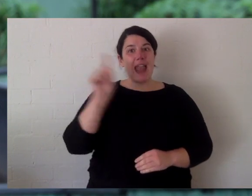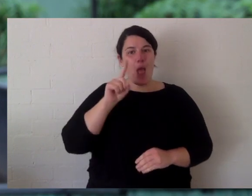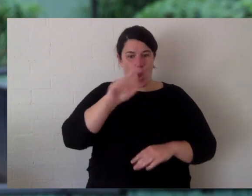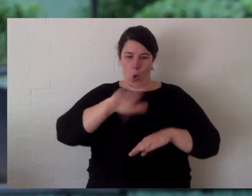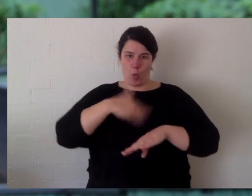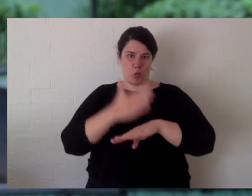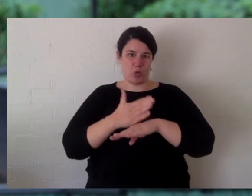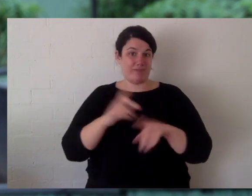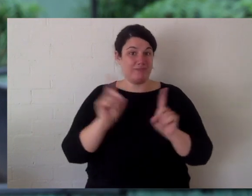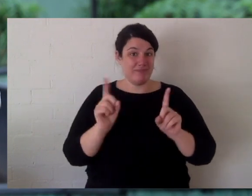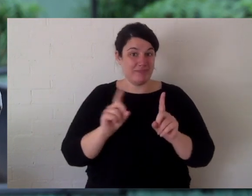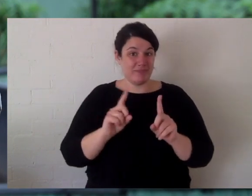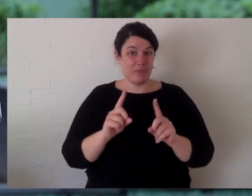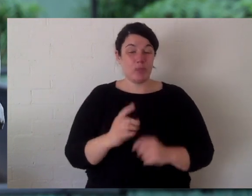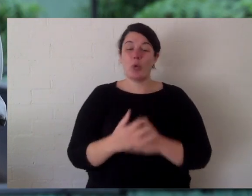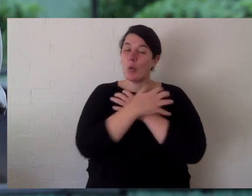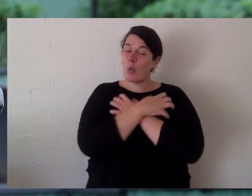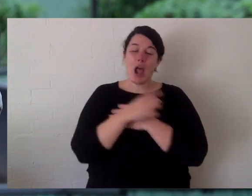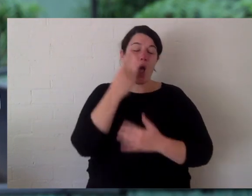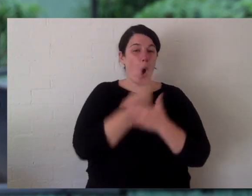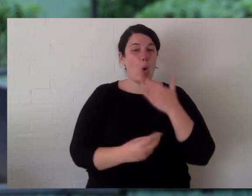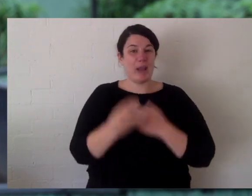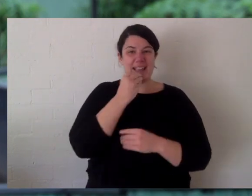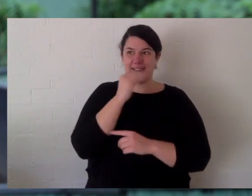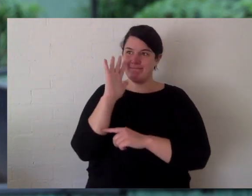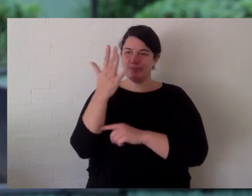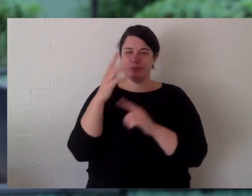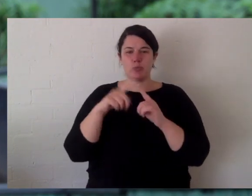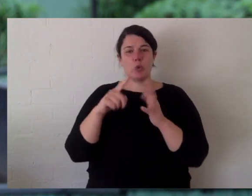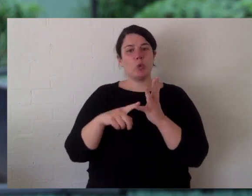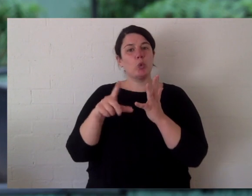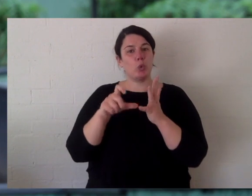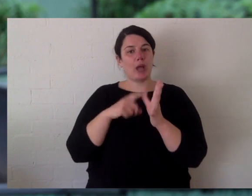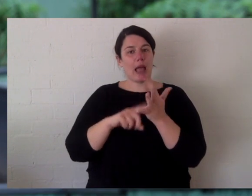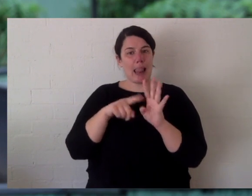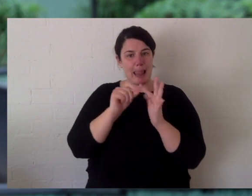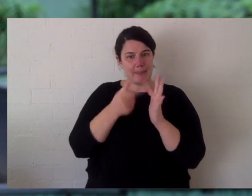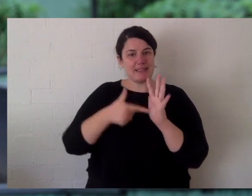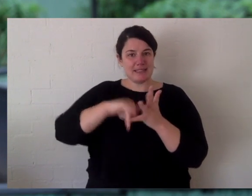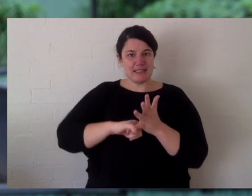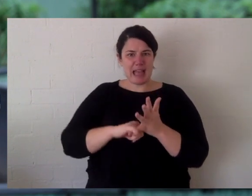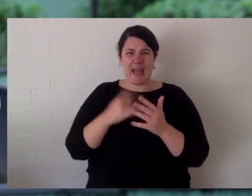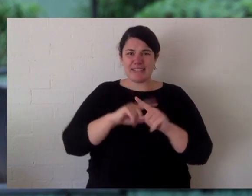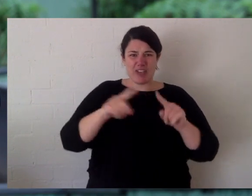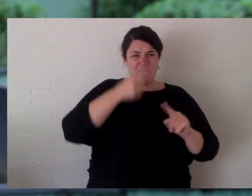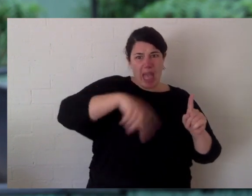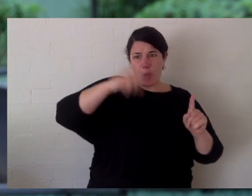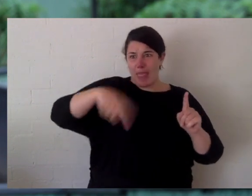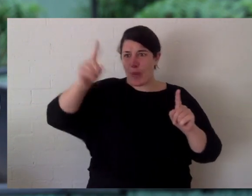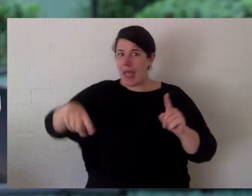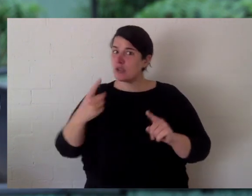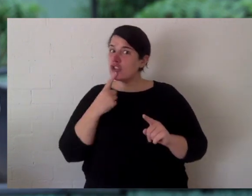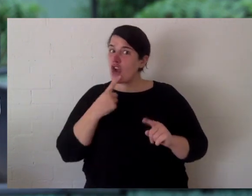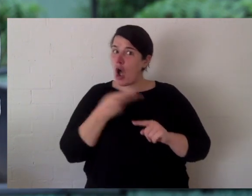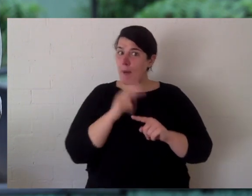today. Koalas only eat eucalyptus. There are thousands of species of eucalyptus, but